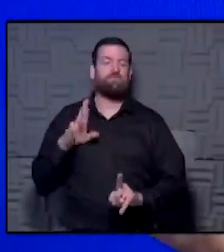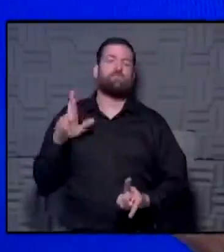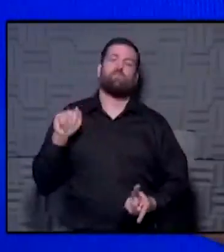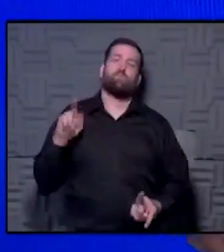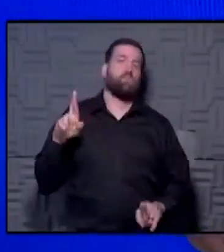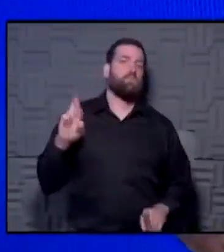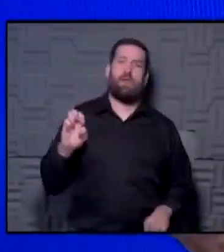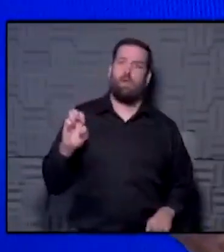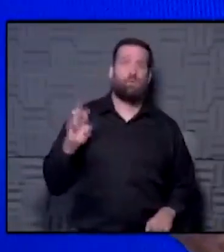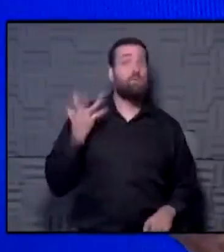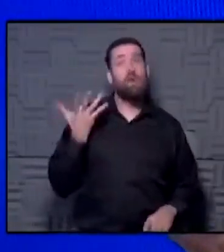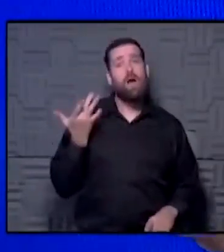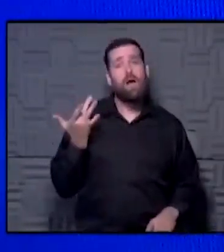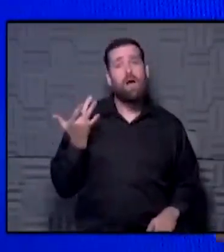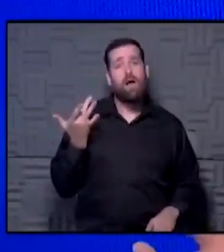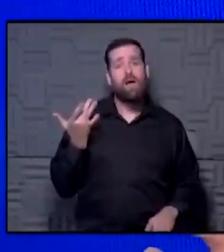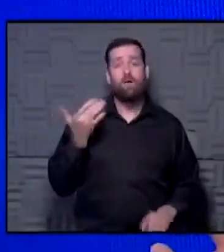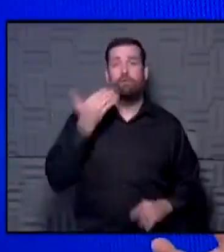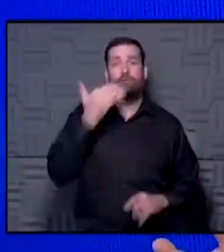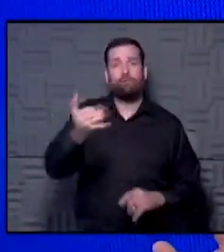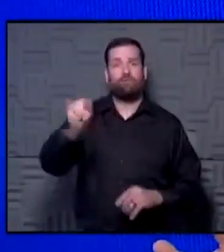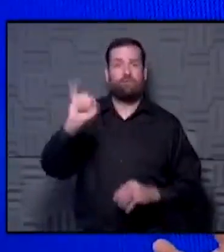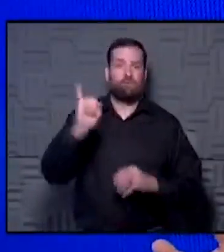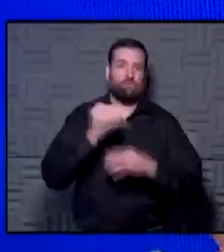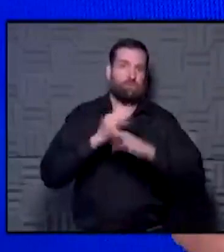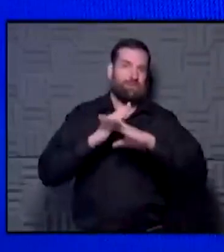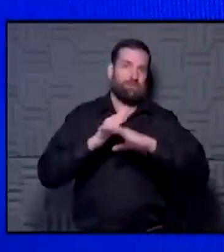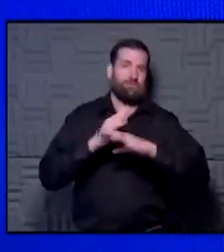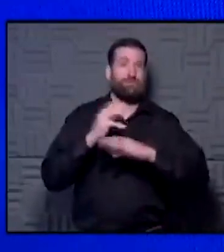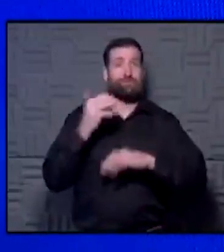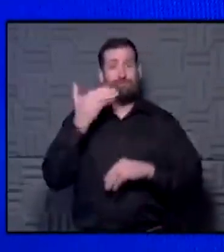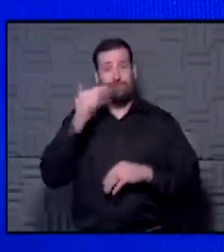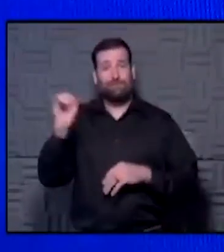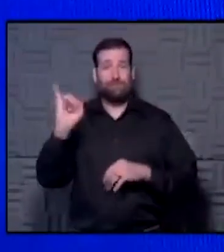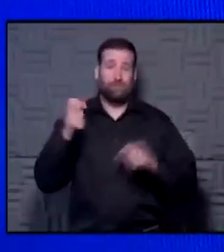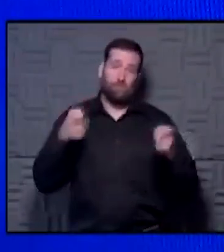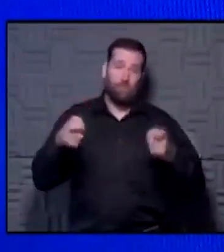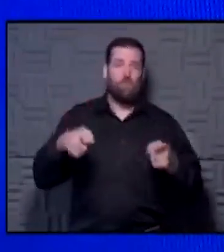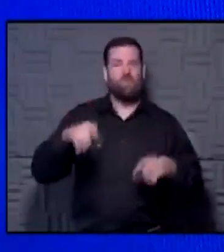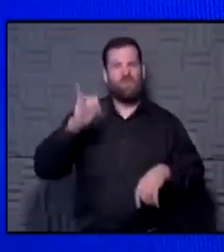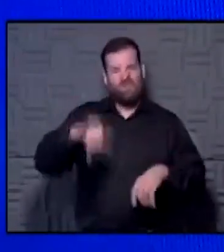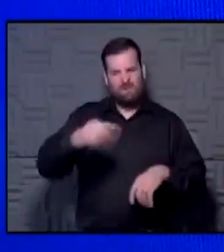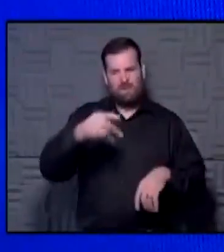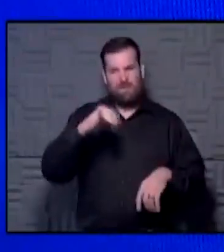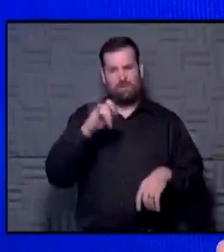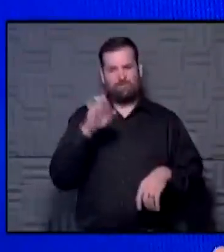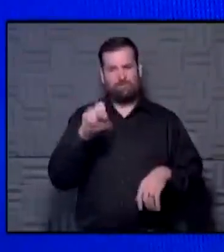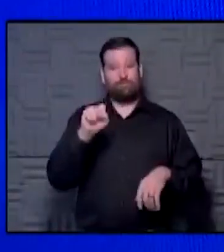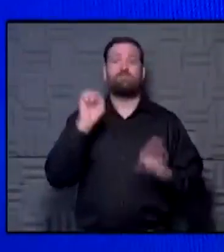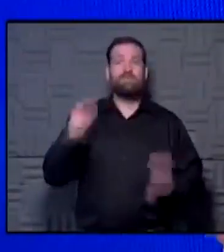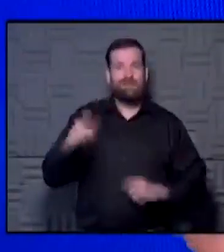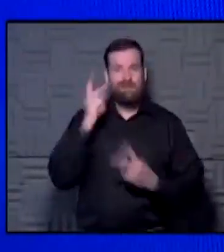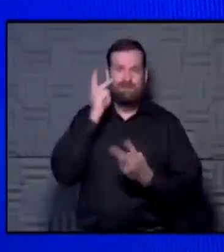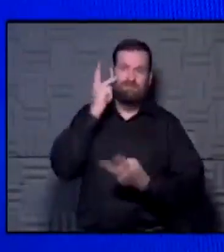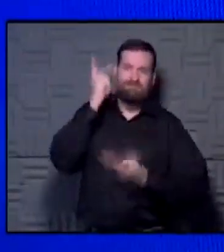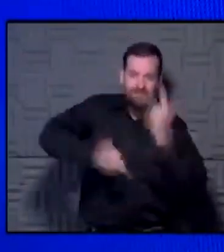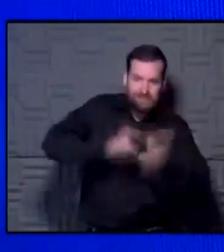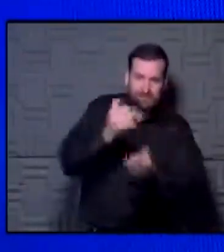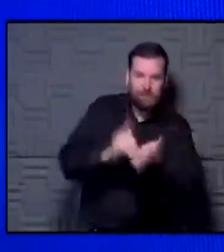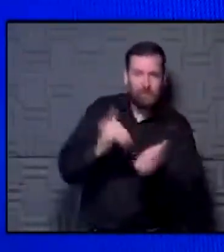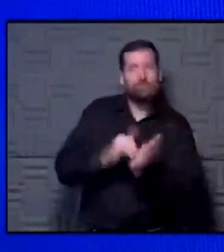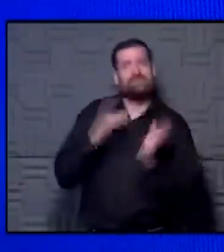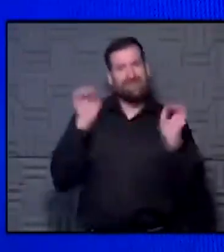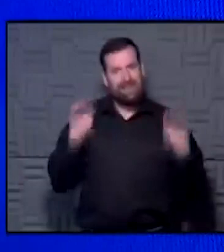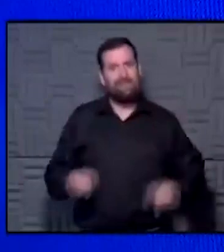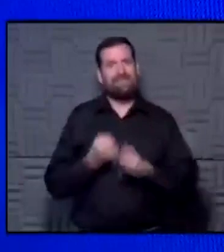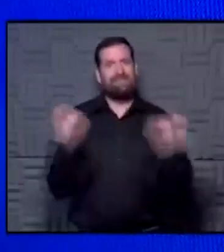is, have good infection prevention and control. It's all about the pillars. And you can be safe going to see your physician. That's